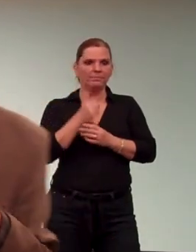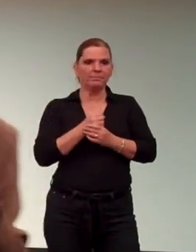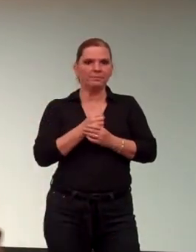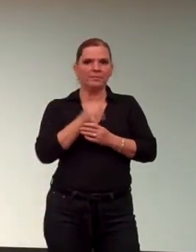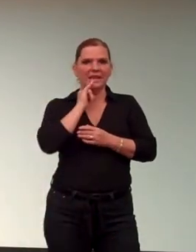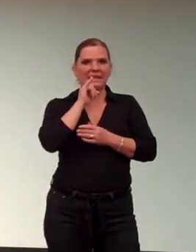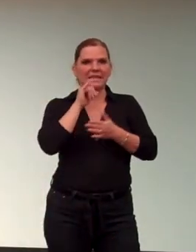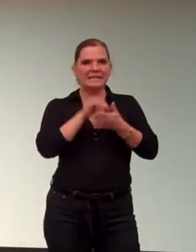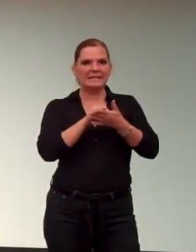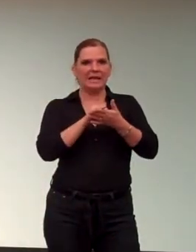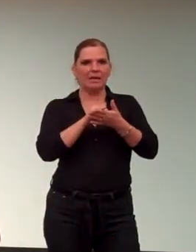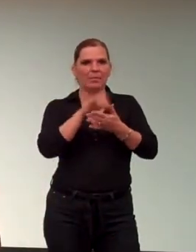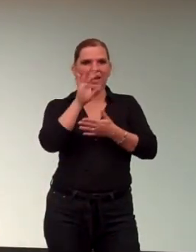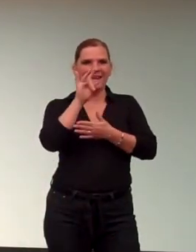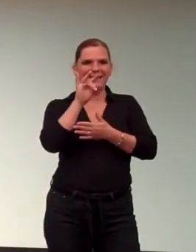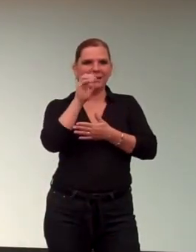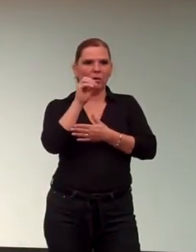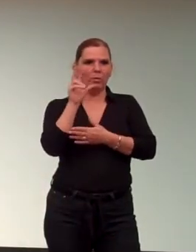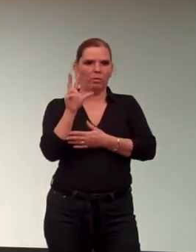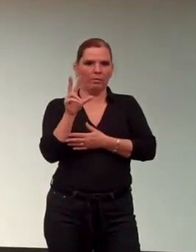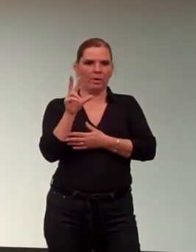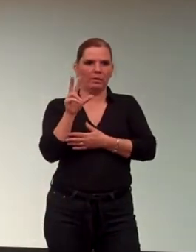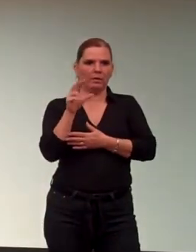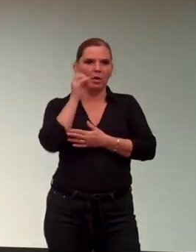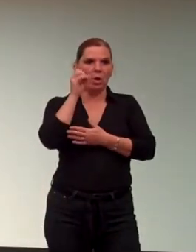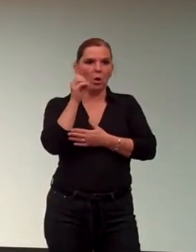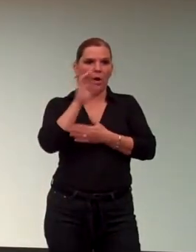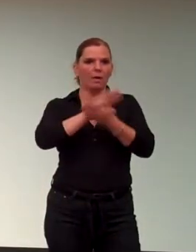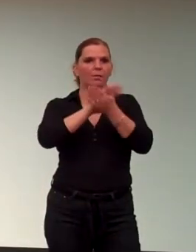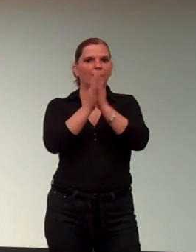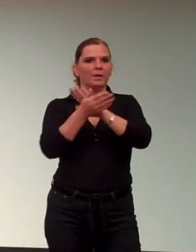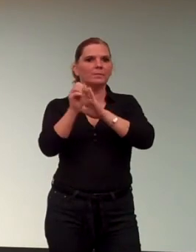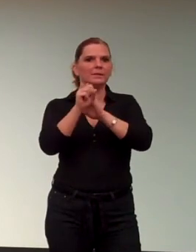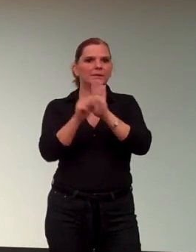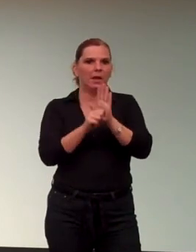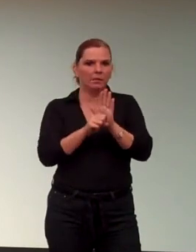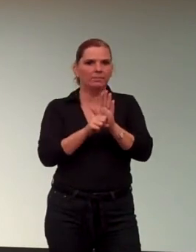is that by 1803, Ohio becomes a state.